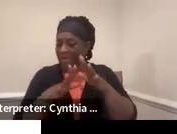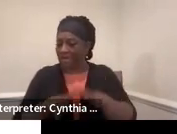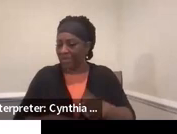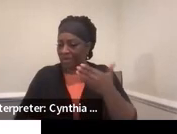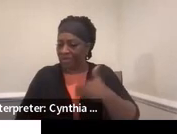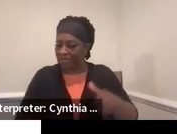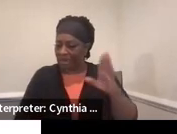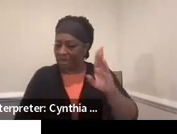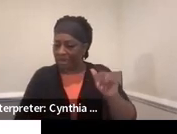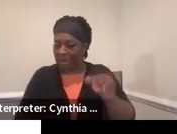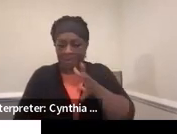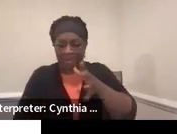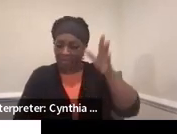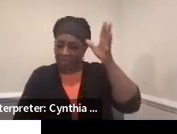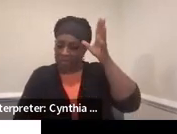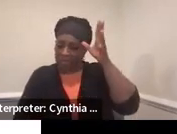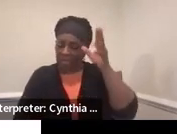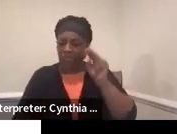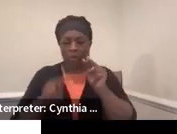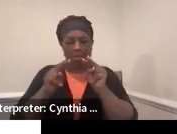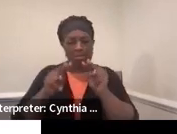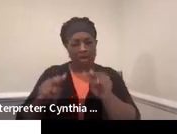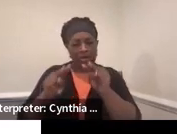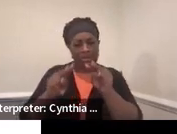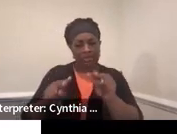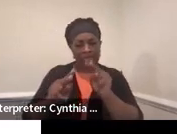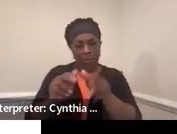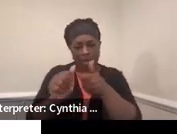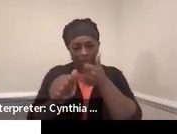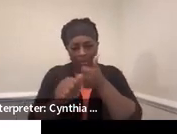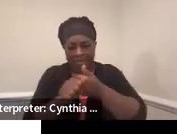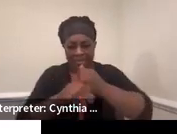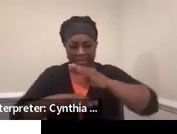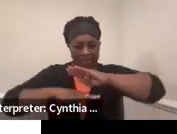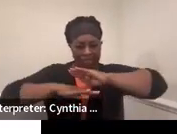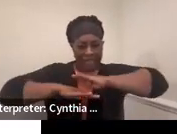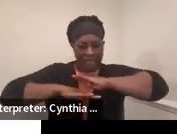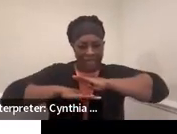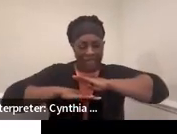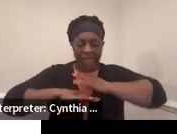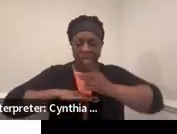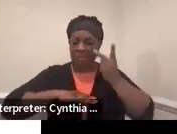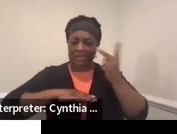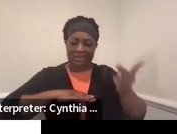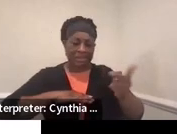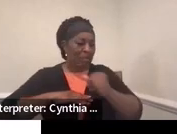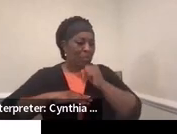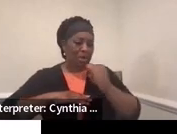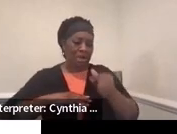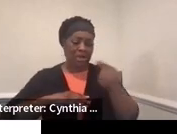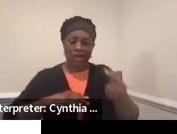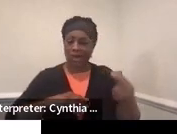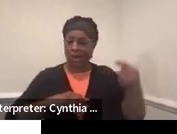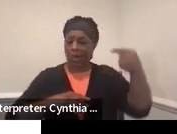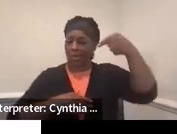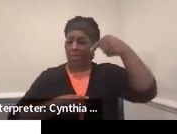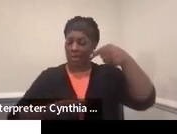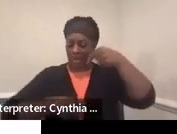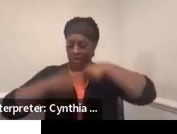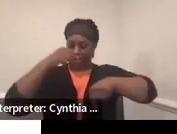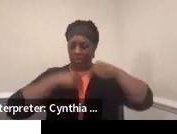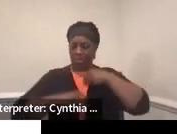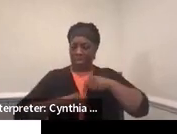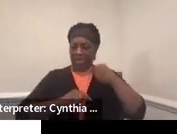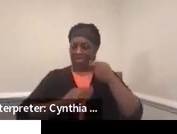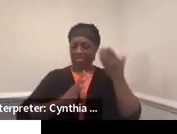parents. So if we're monitoring for compliance and we see that, we're not going to look back in the file and look for that parental